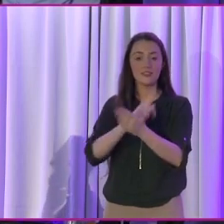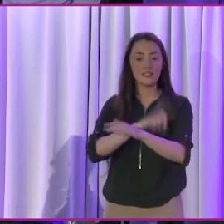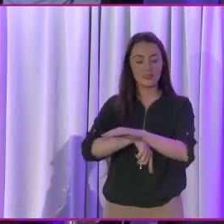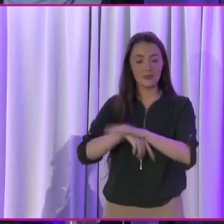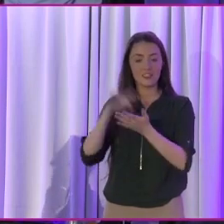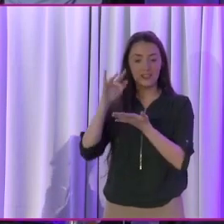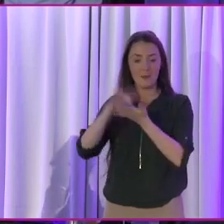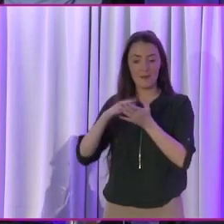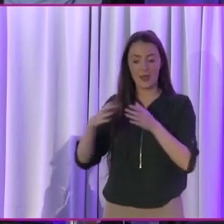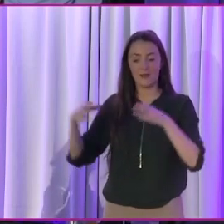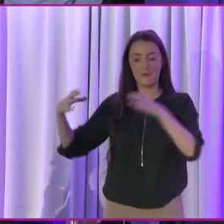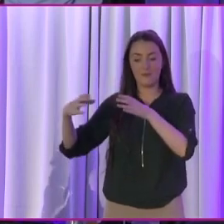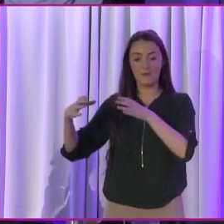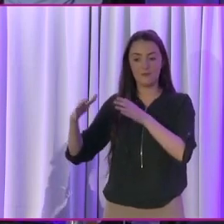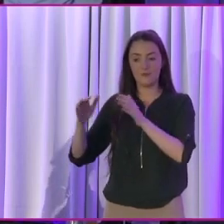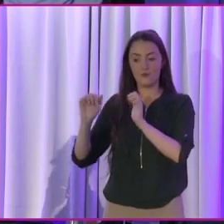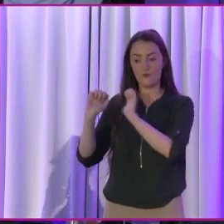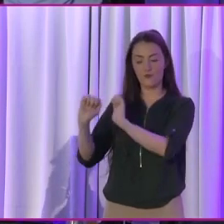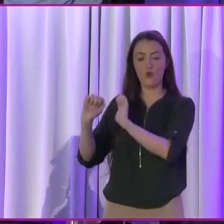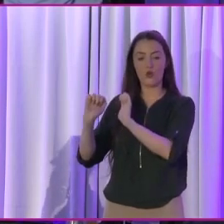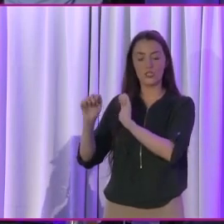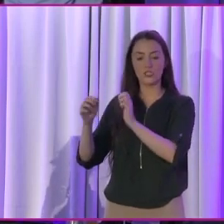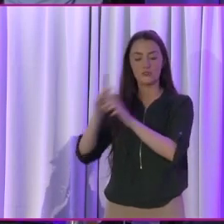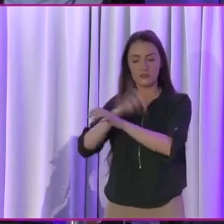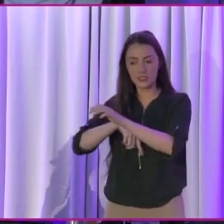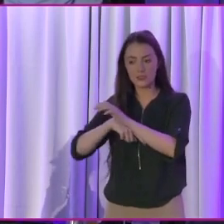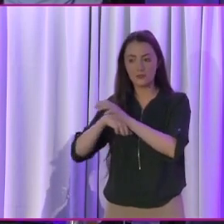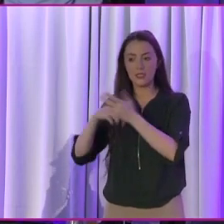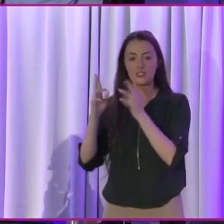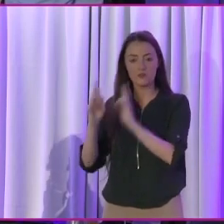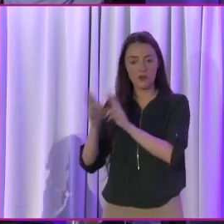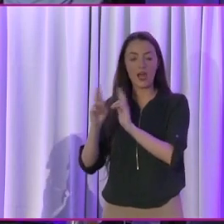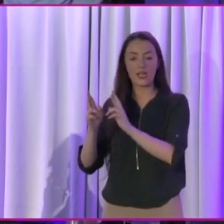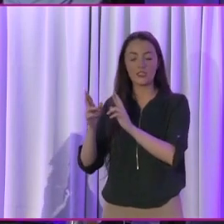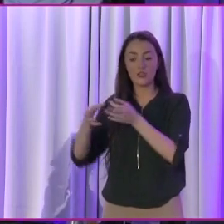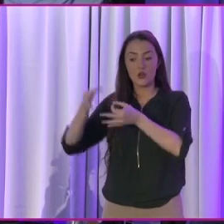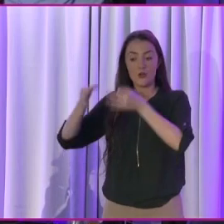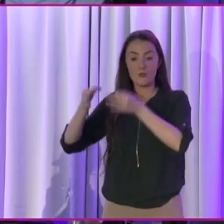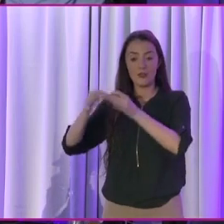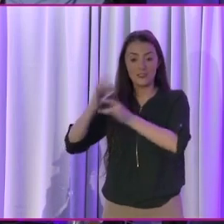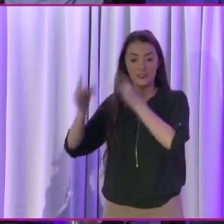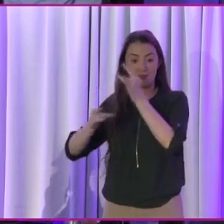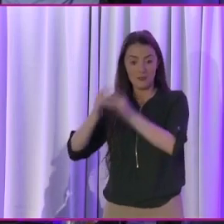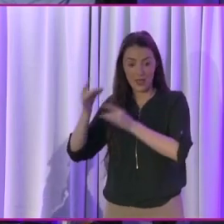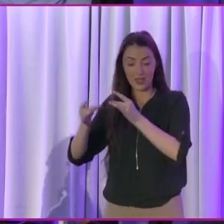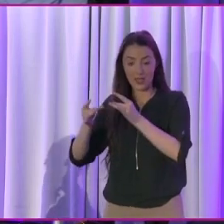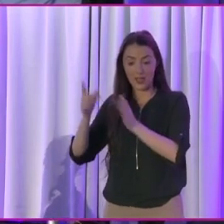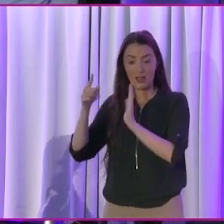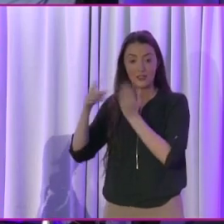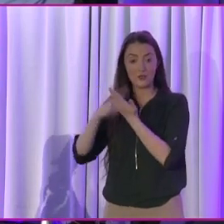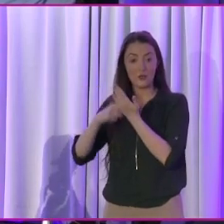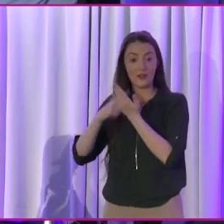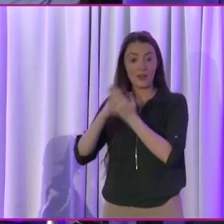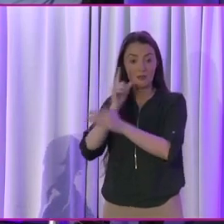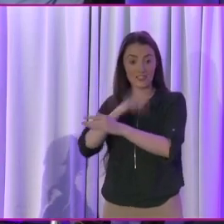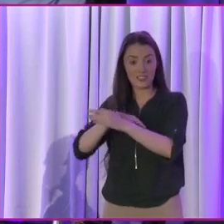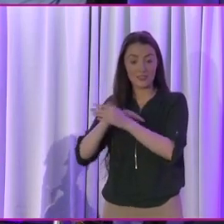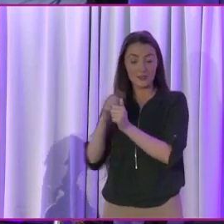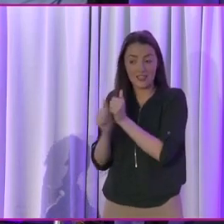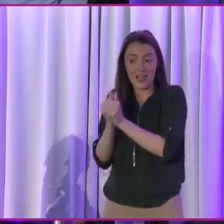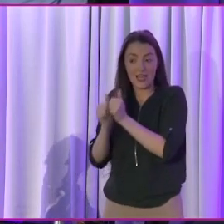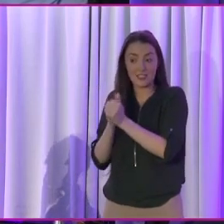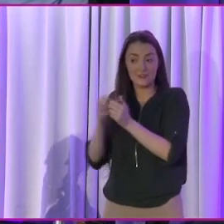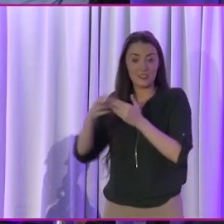for policies on disabled rights. So, for example, at our party conference, which is our policy-making vehicle, Labour disability activists often lead the debate